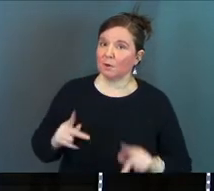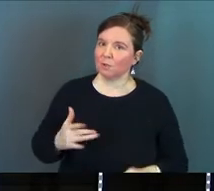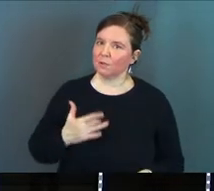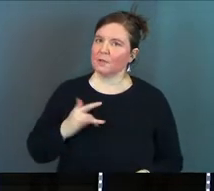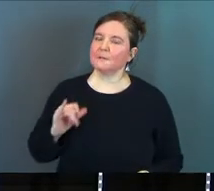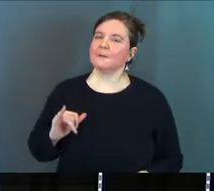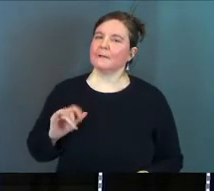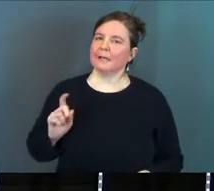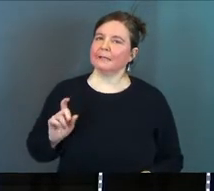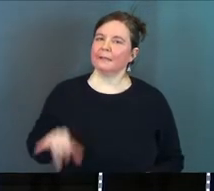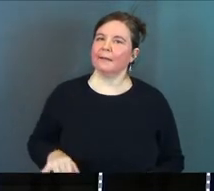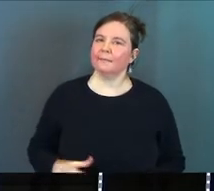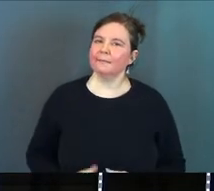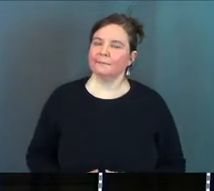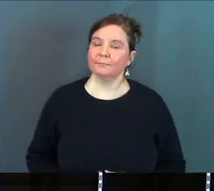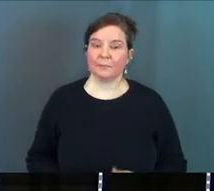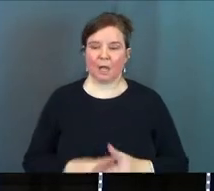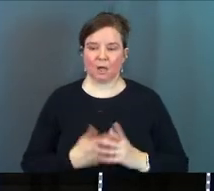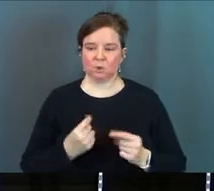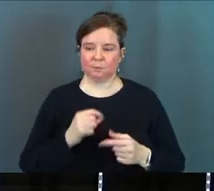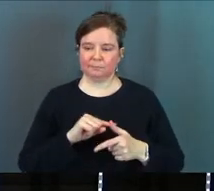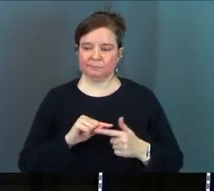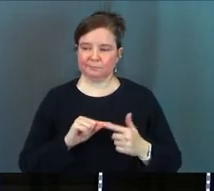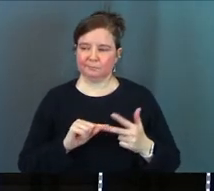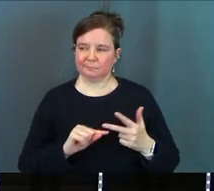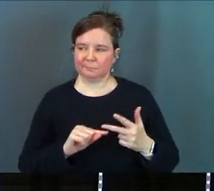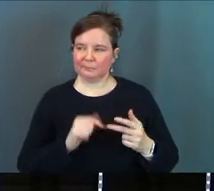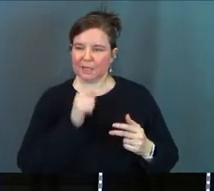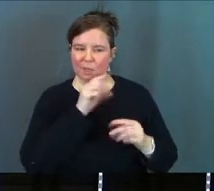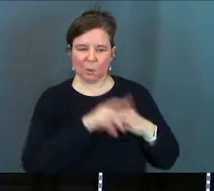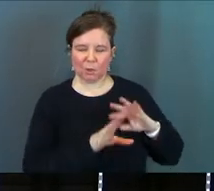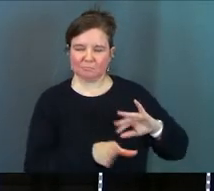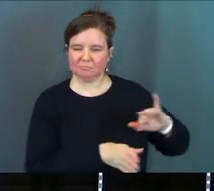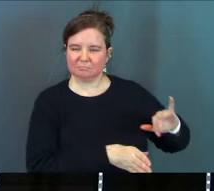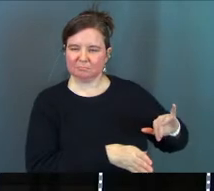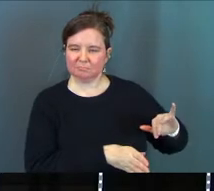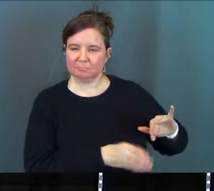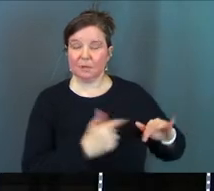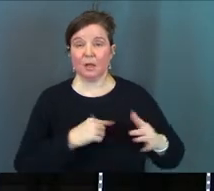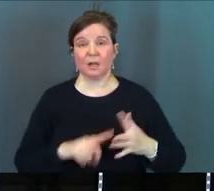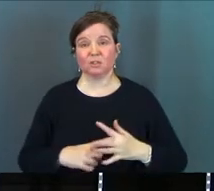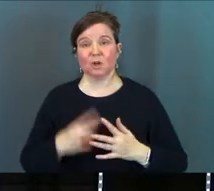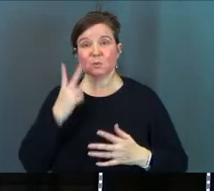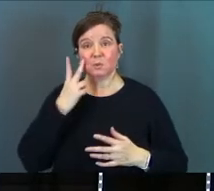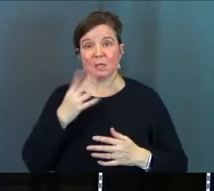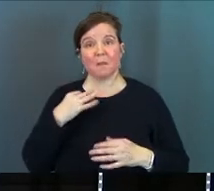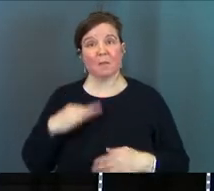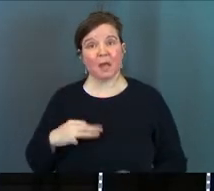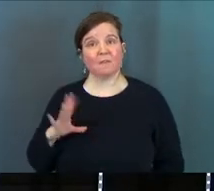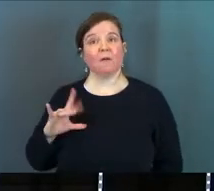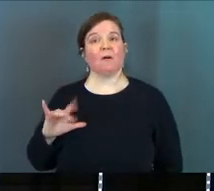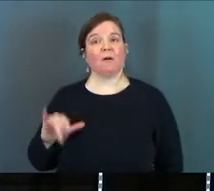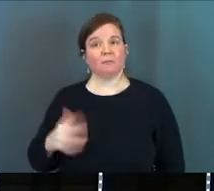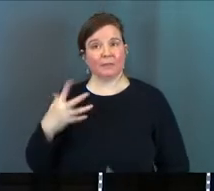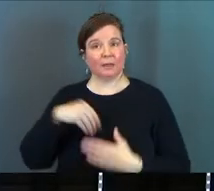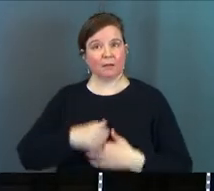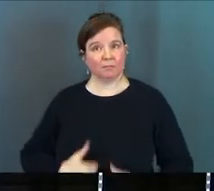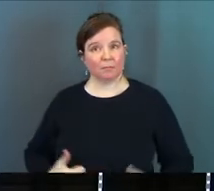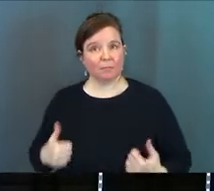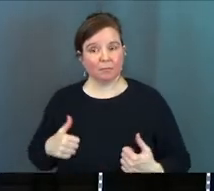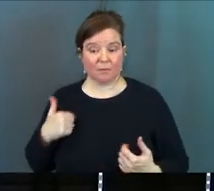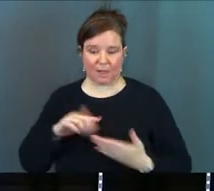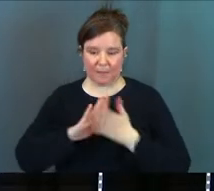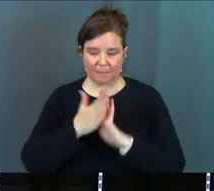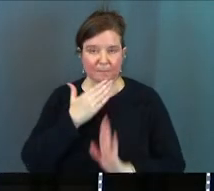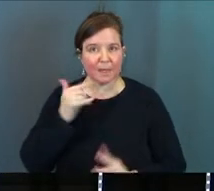you could feel it I started to do these things instead of what the world does and I started to see some benefit that came into my life I